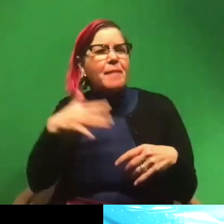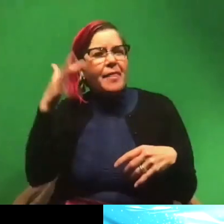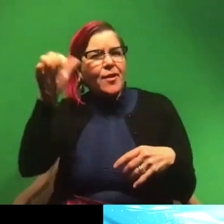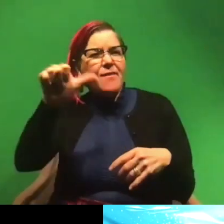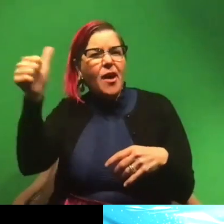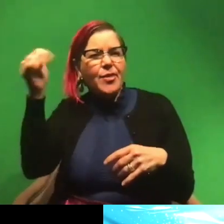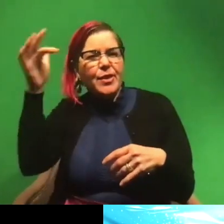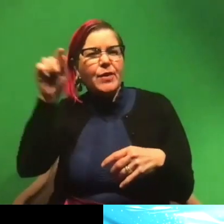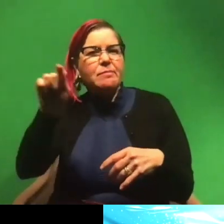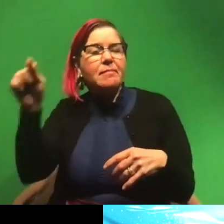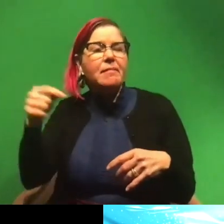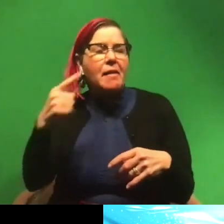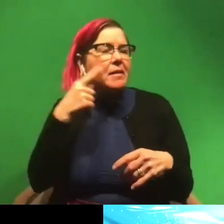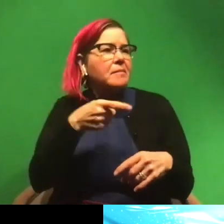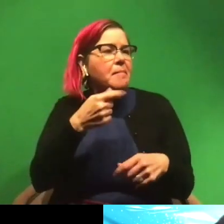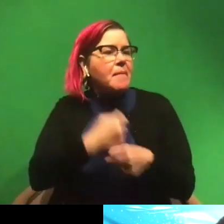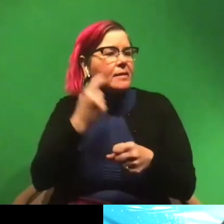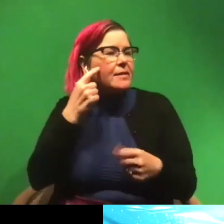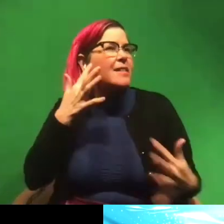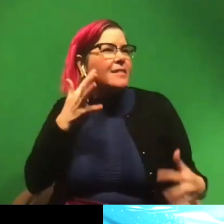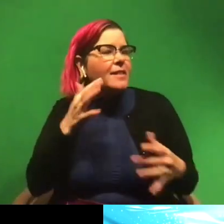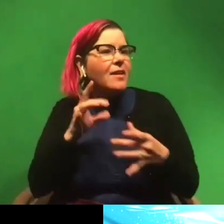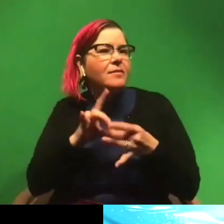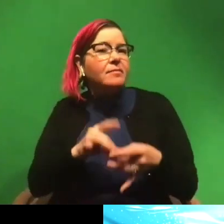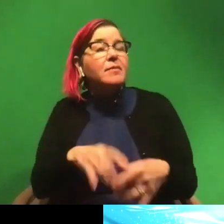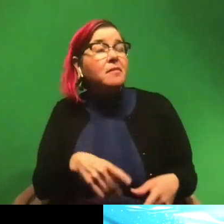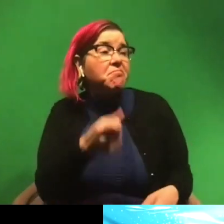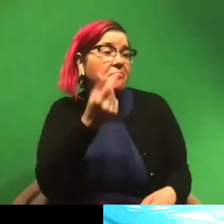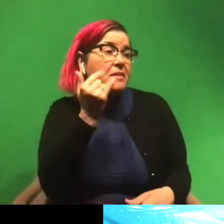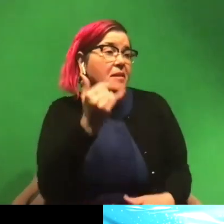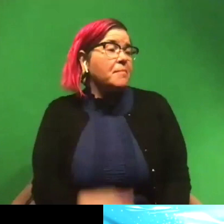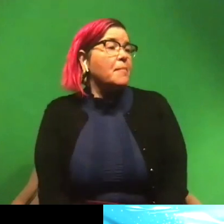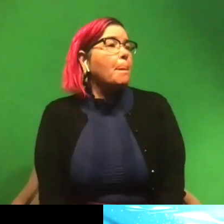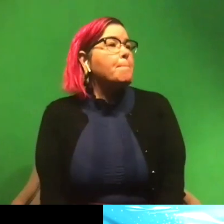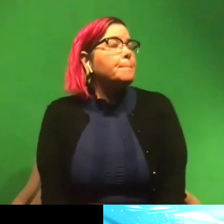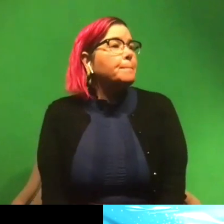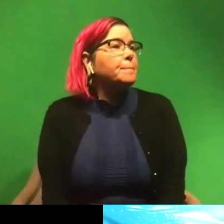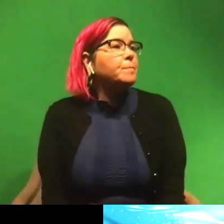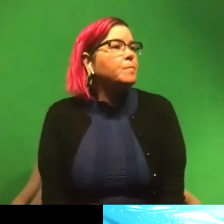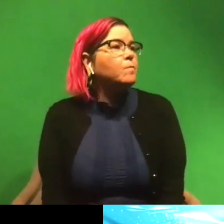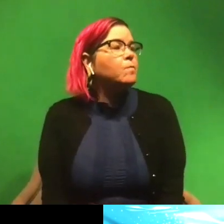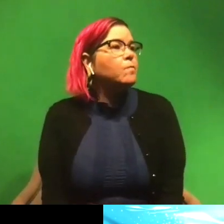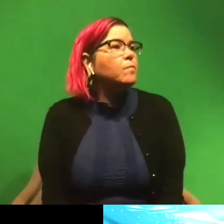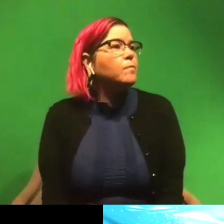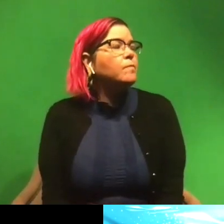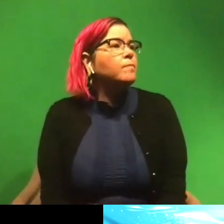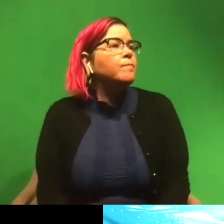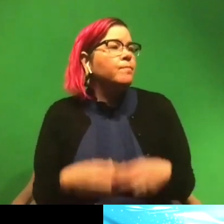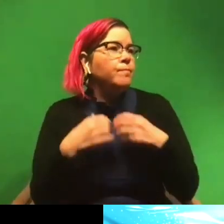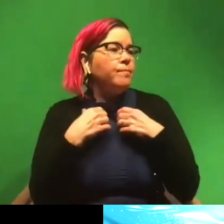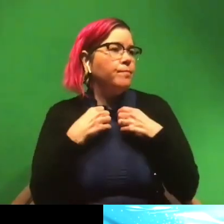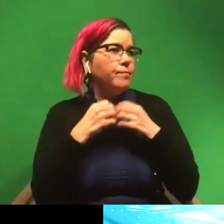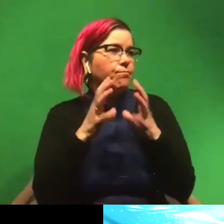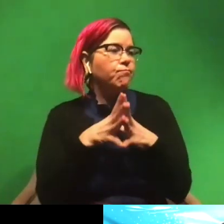theories out there, but that's the one I'm going to go with. That makes the most sense to me too. Um, let's see. Uh,